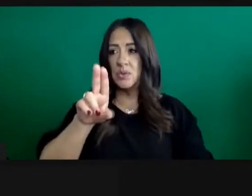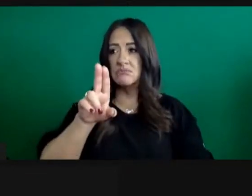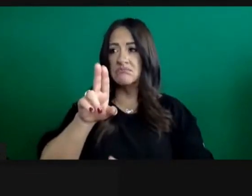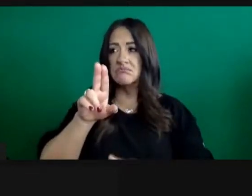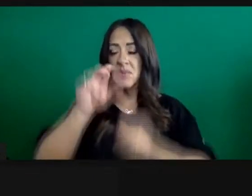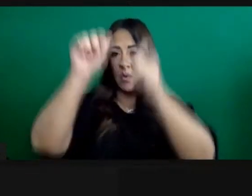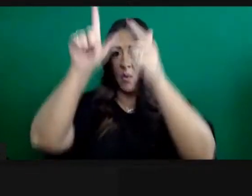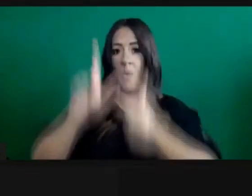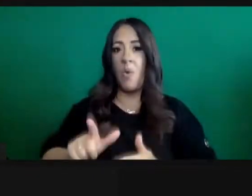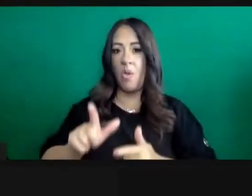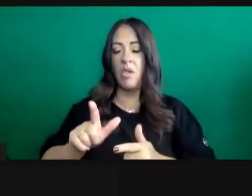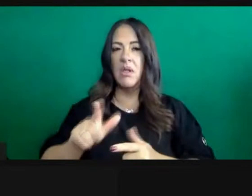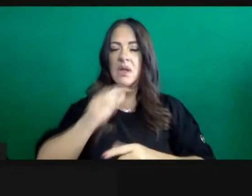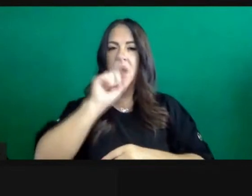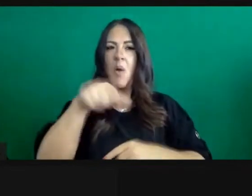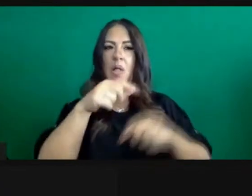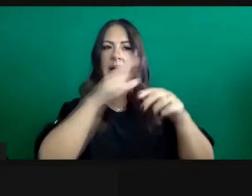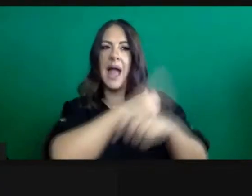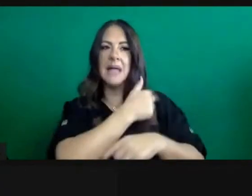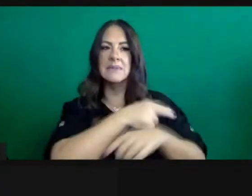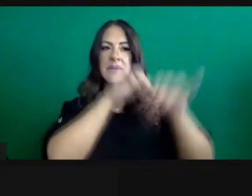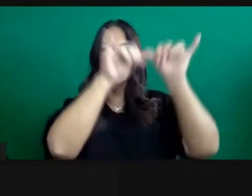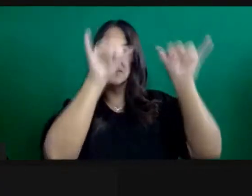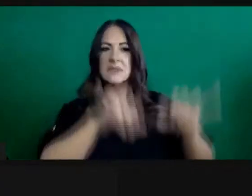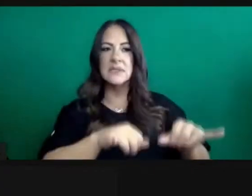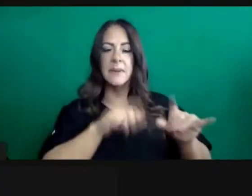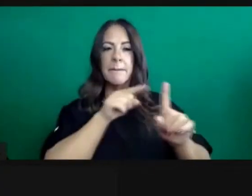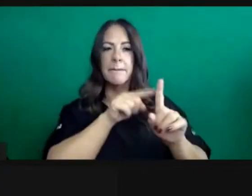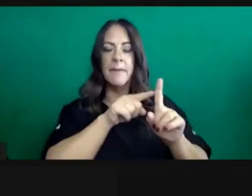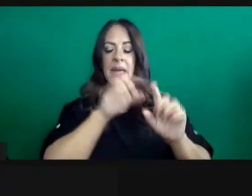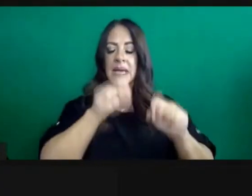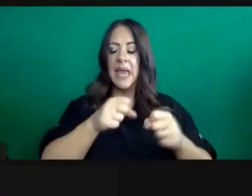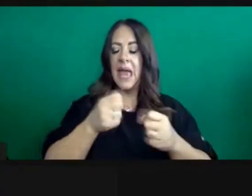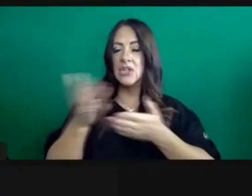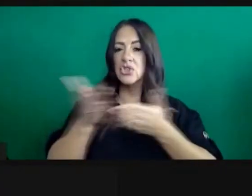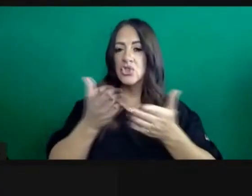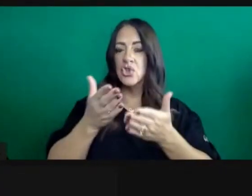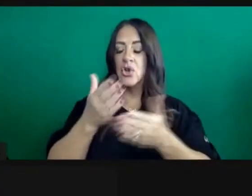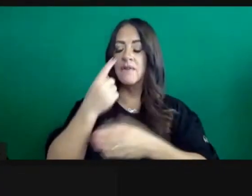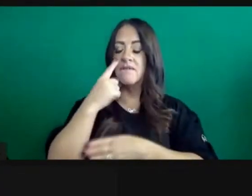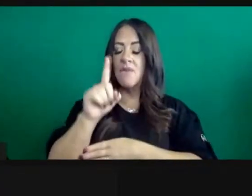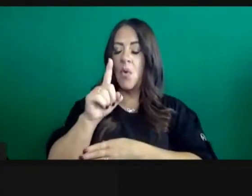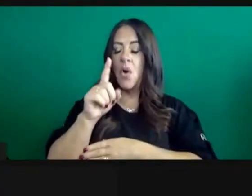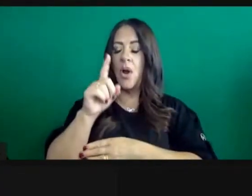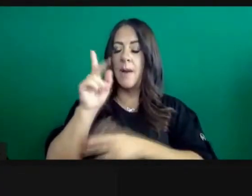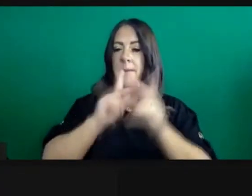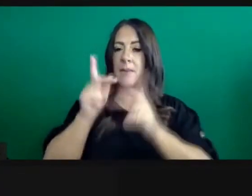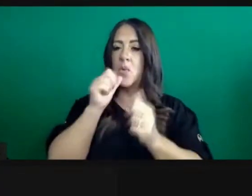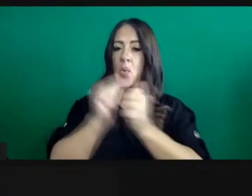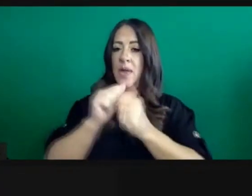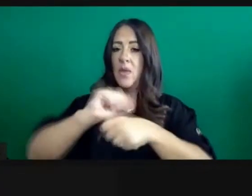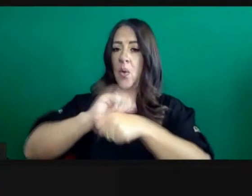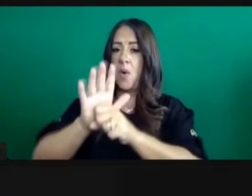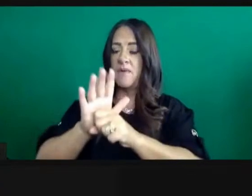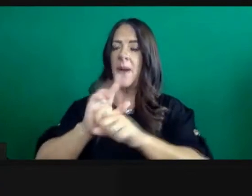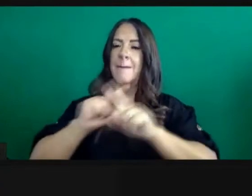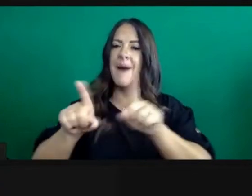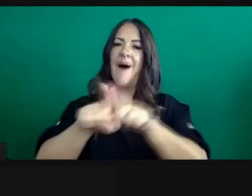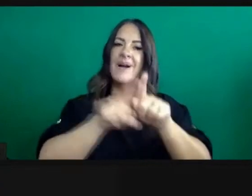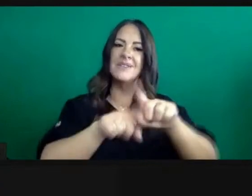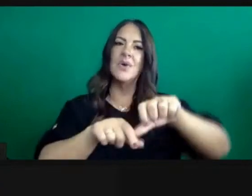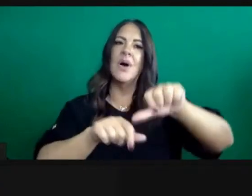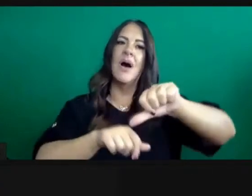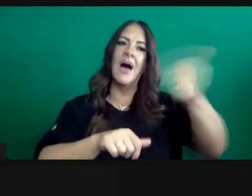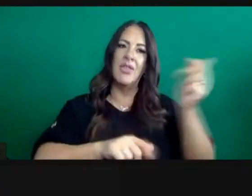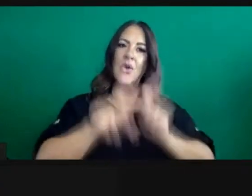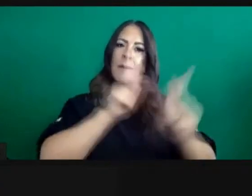is not just available to take care of COVID patients, but for all our patients. And so when we have seen